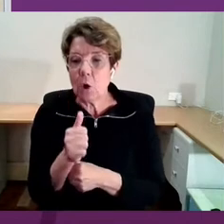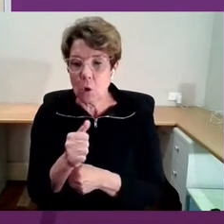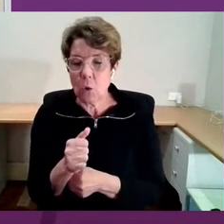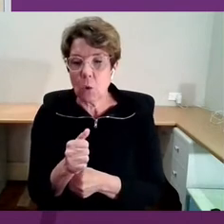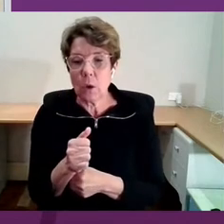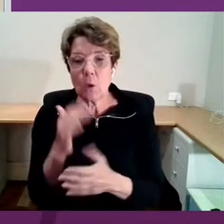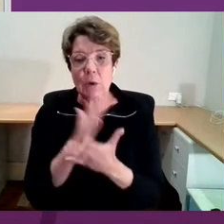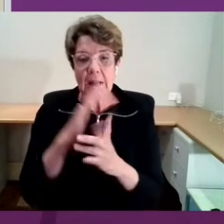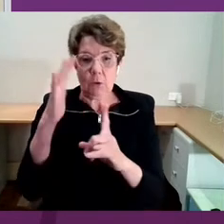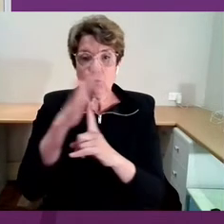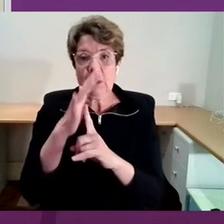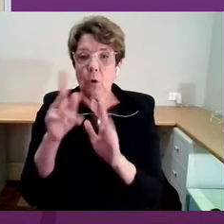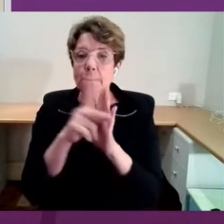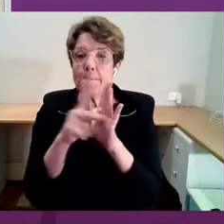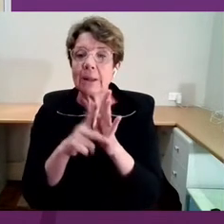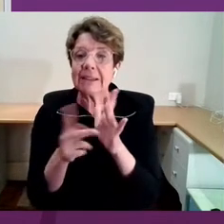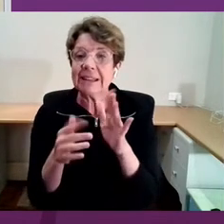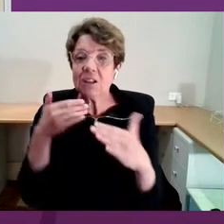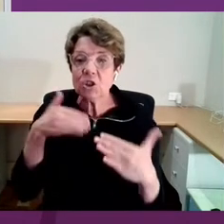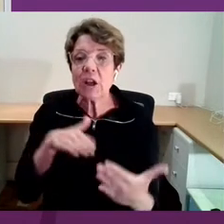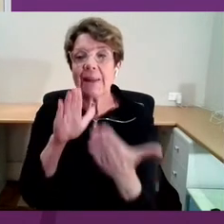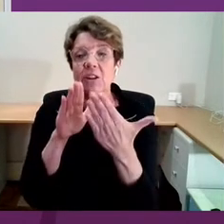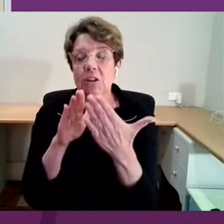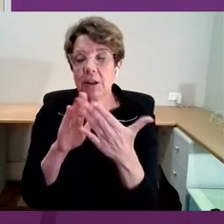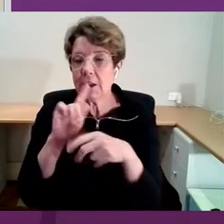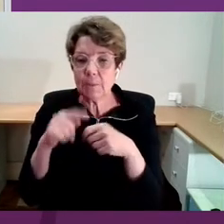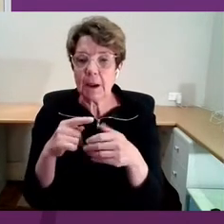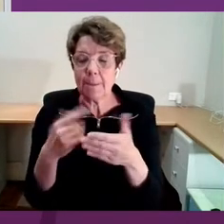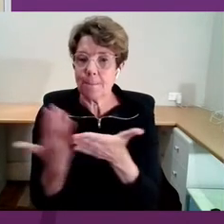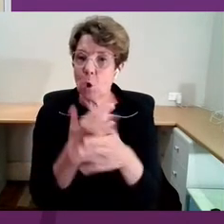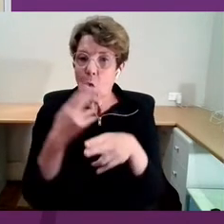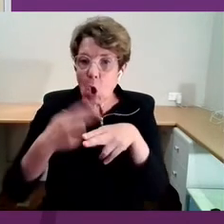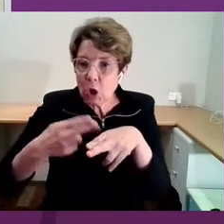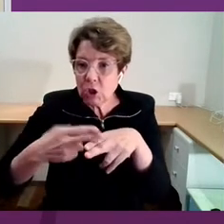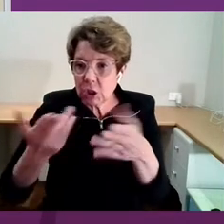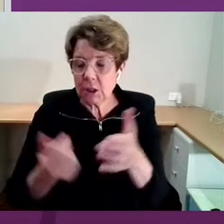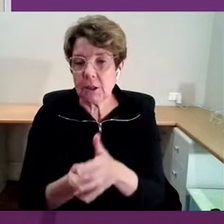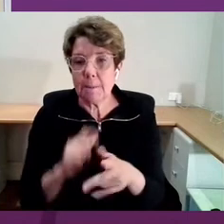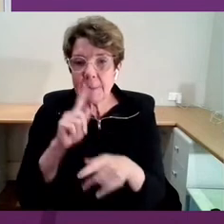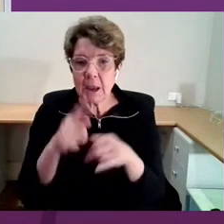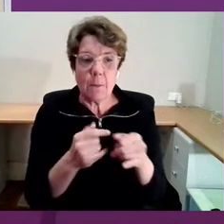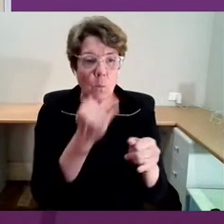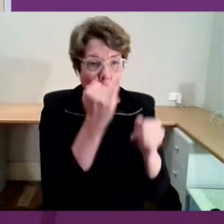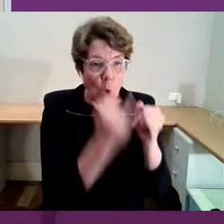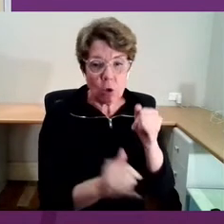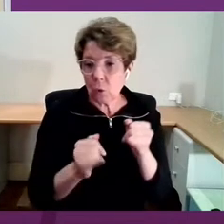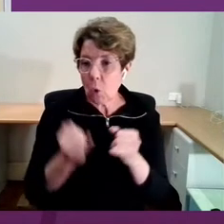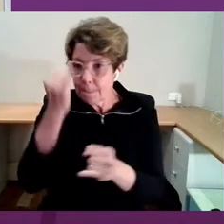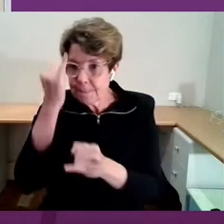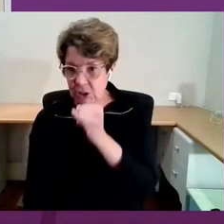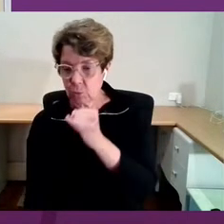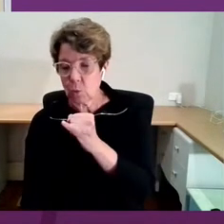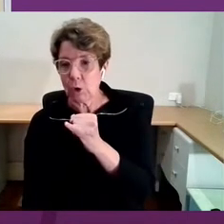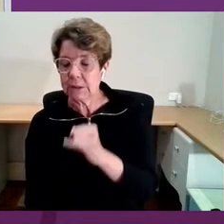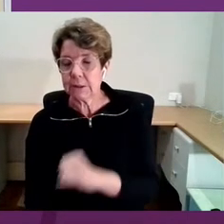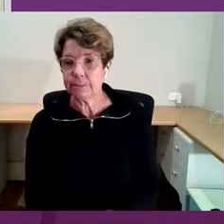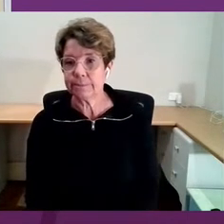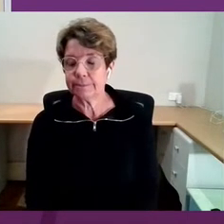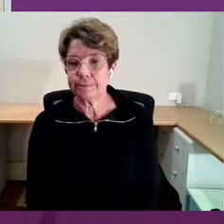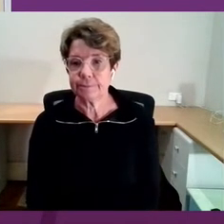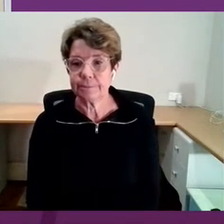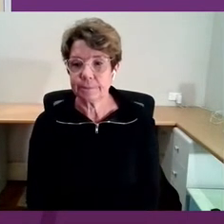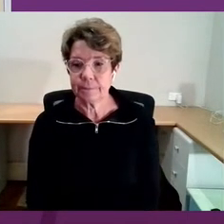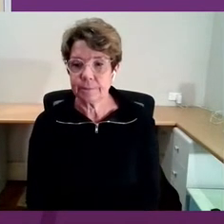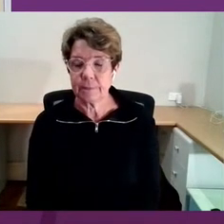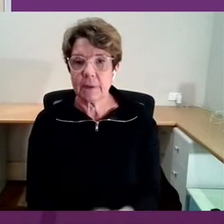challenge has suddenly got much more urgent, has gotten worse or much worse, and is coming down the track at us, even